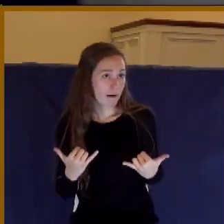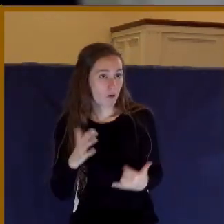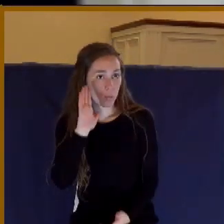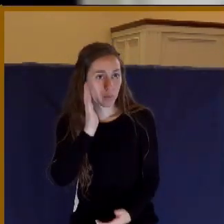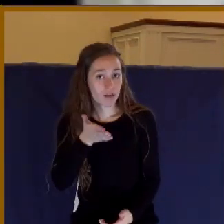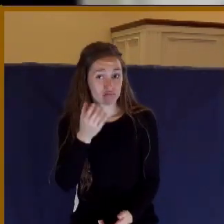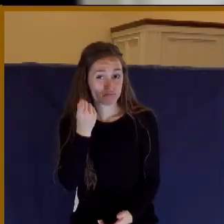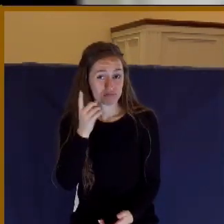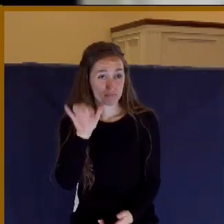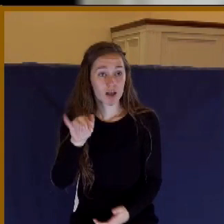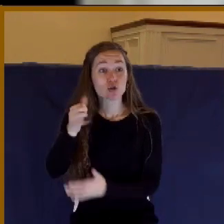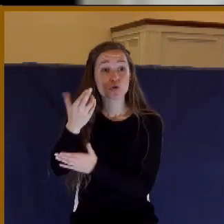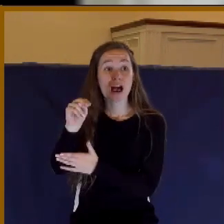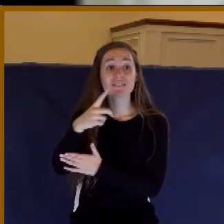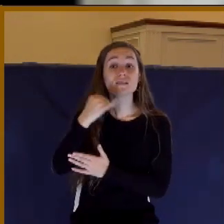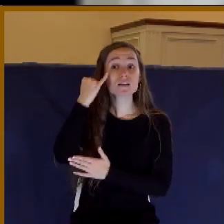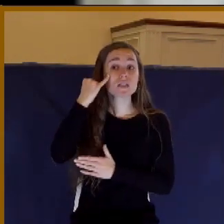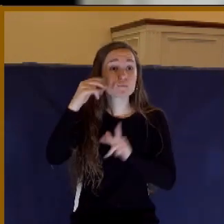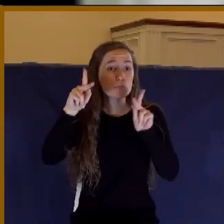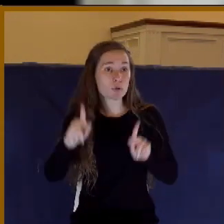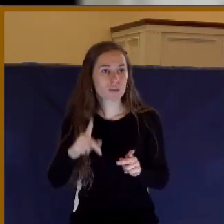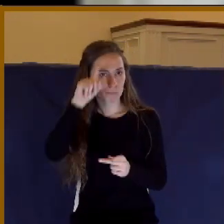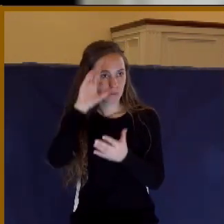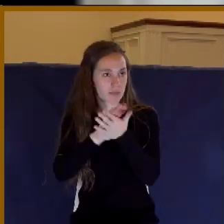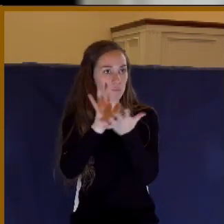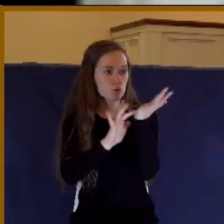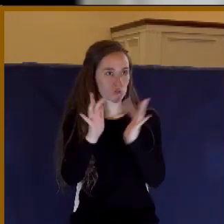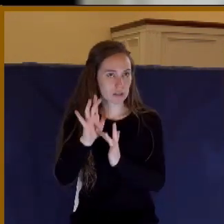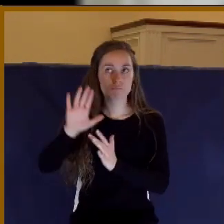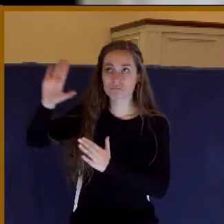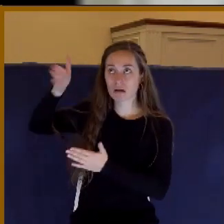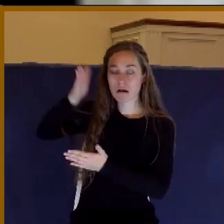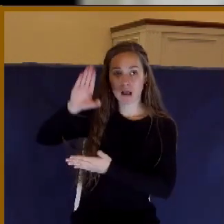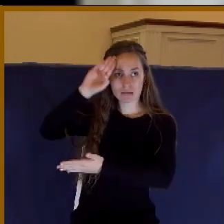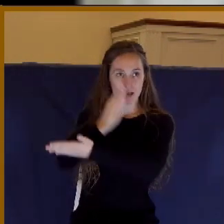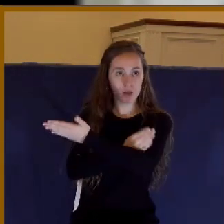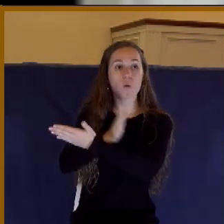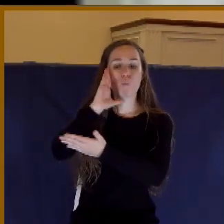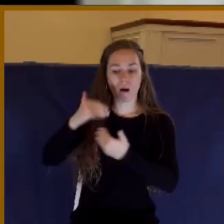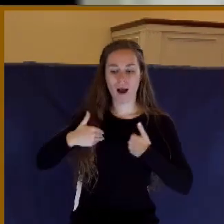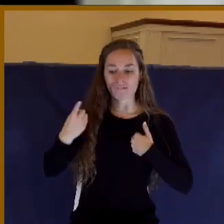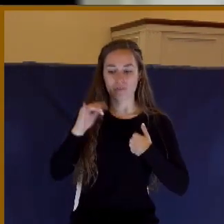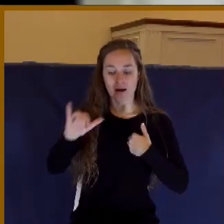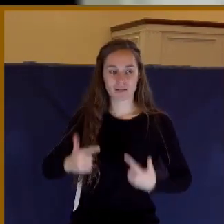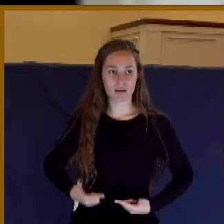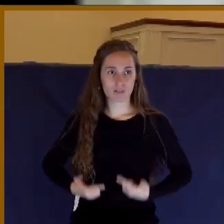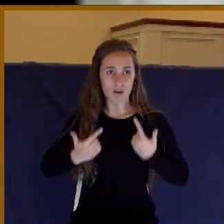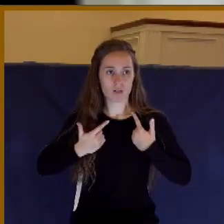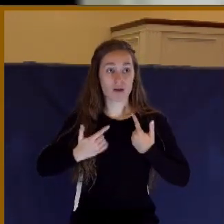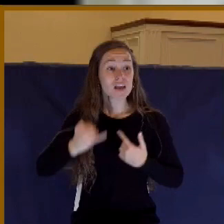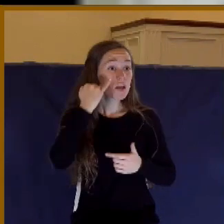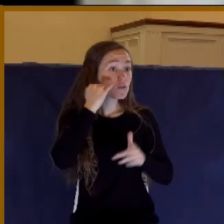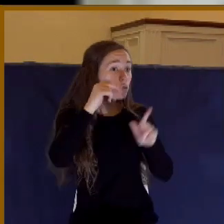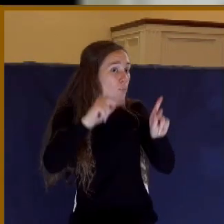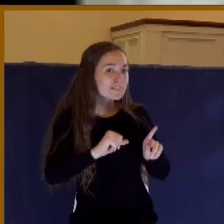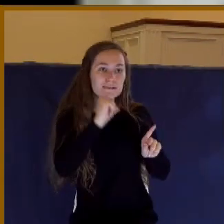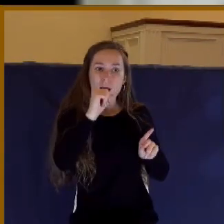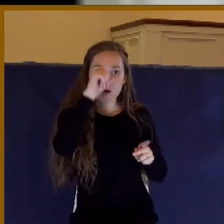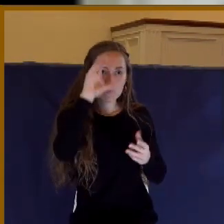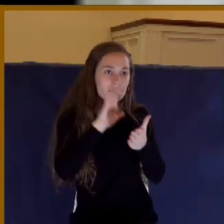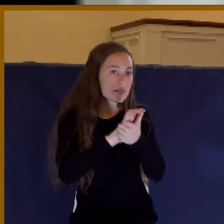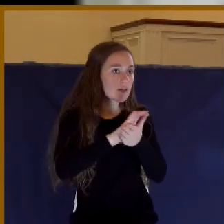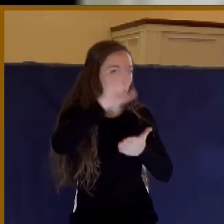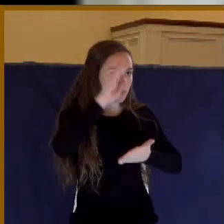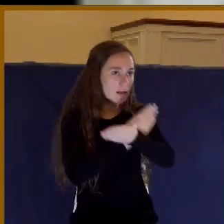John says this, he that believeth on the Son hath everlasting life. And he that believeth not the Son shall not see life, but the